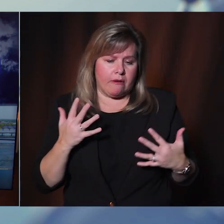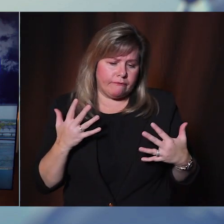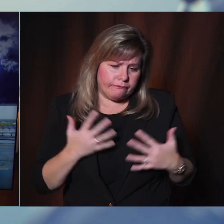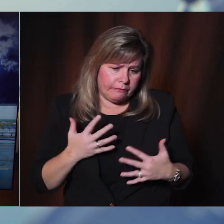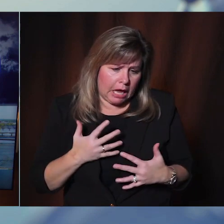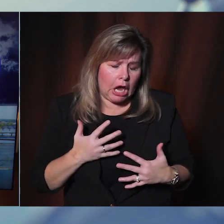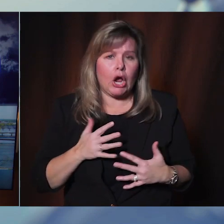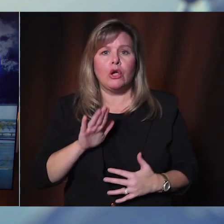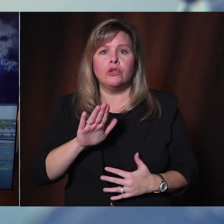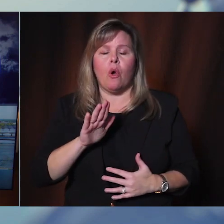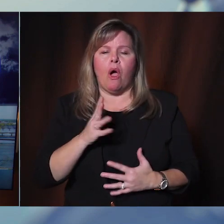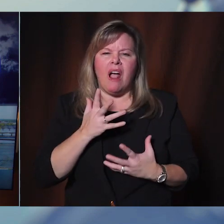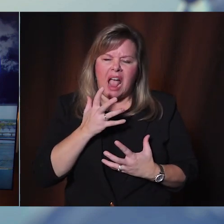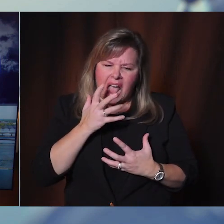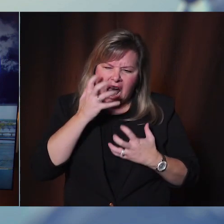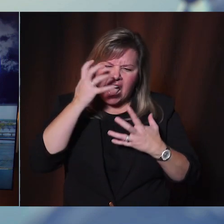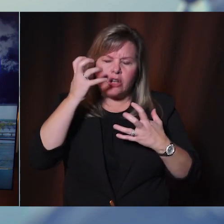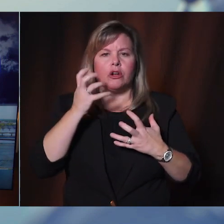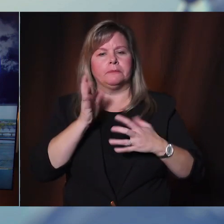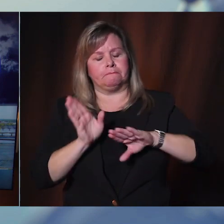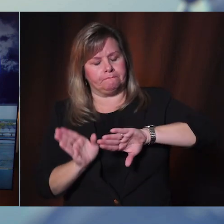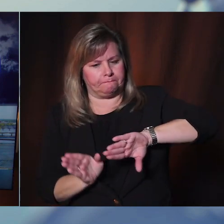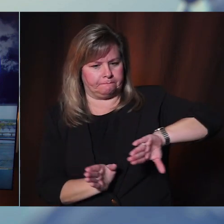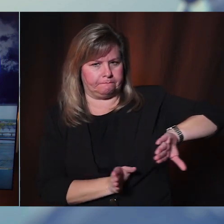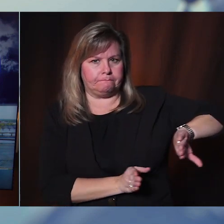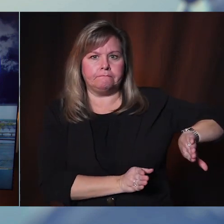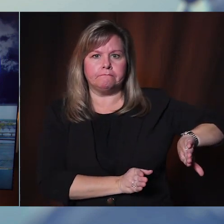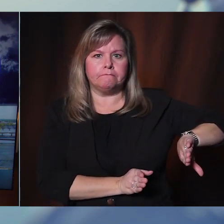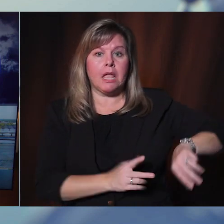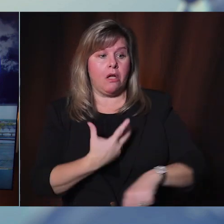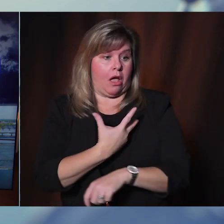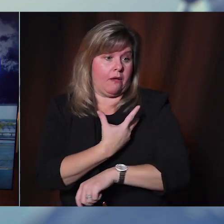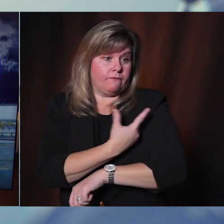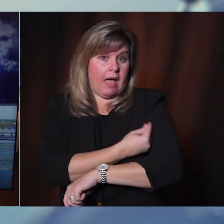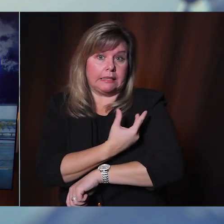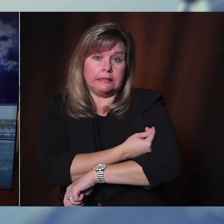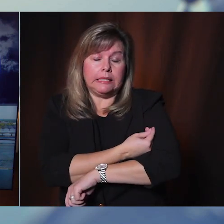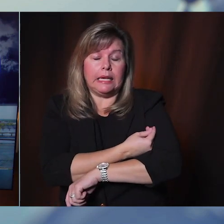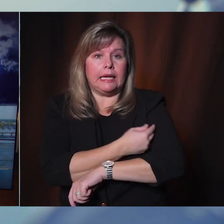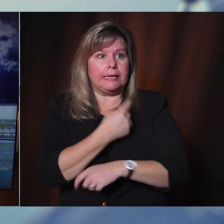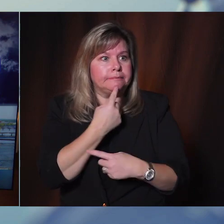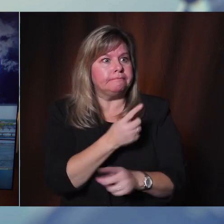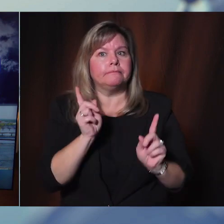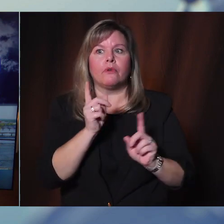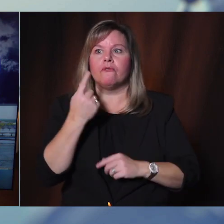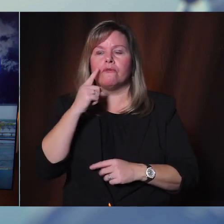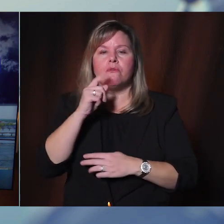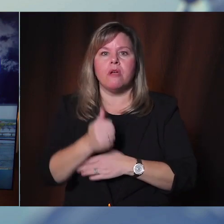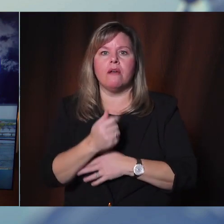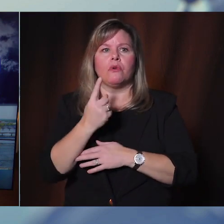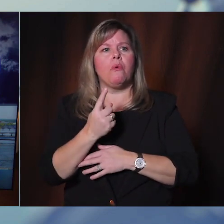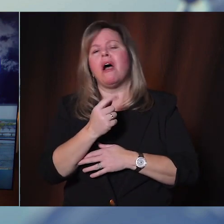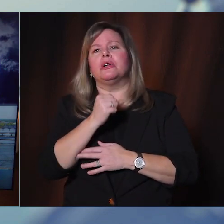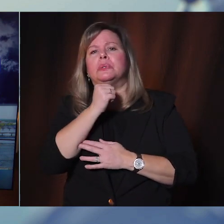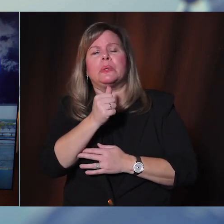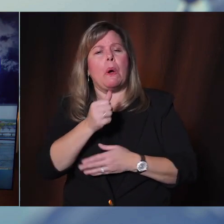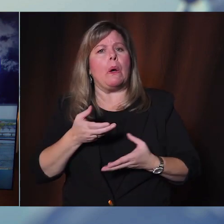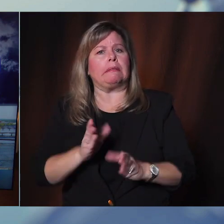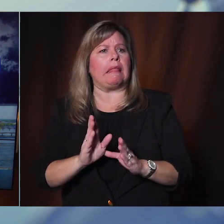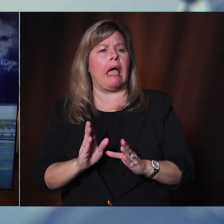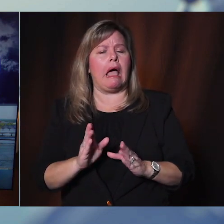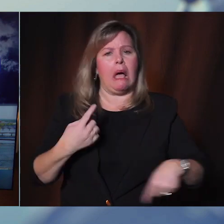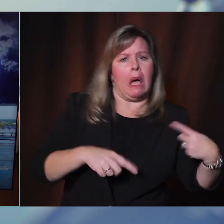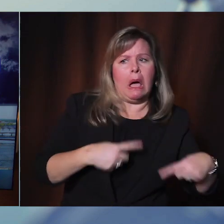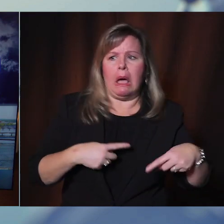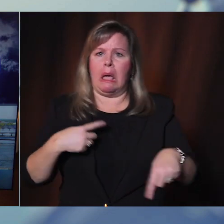anger. Let's not let this vaccine campaign be one more thing that divides us. I'm letting you know now the